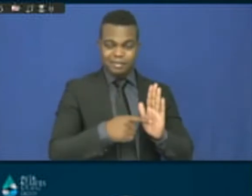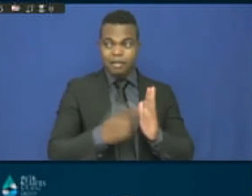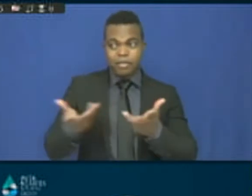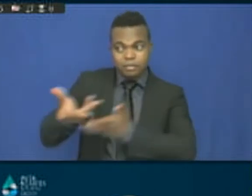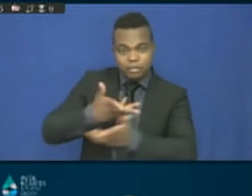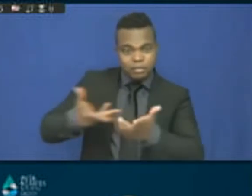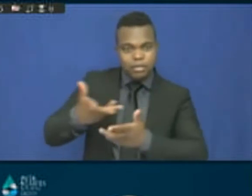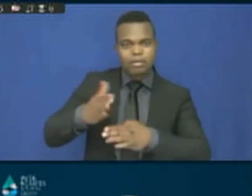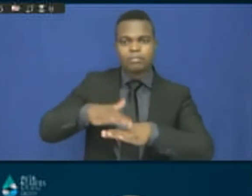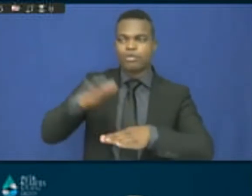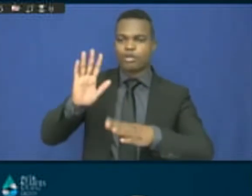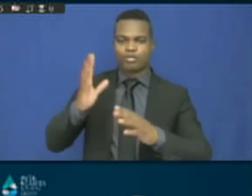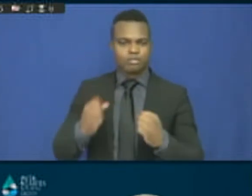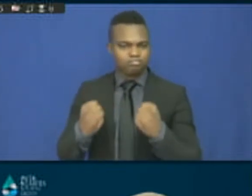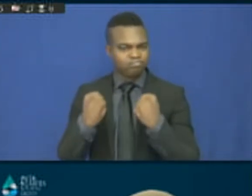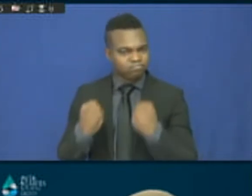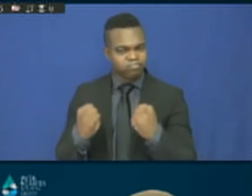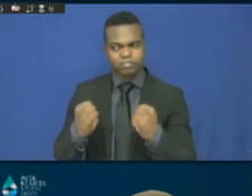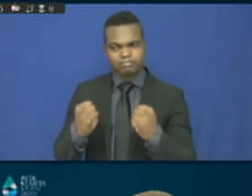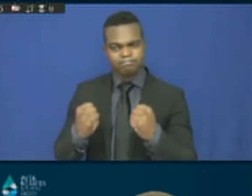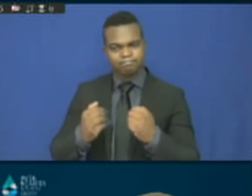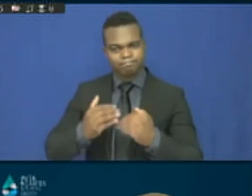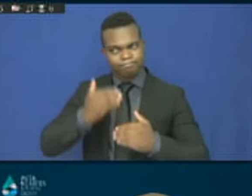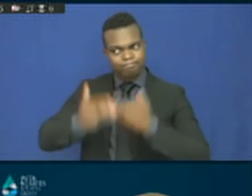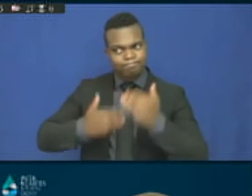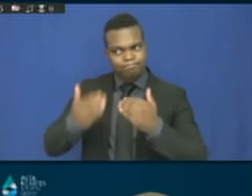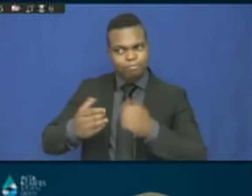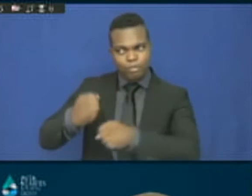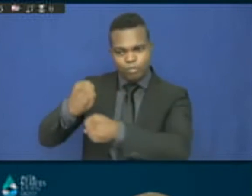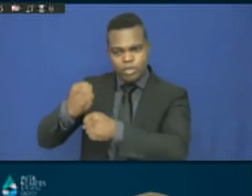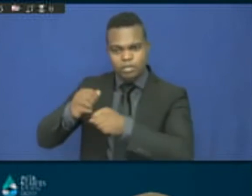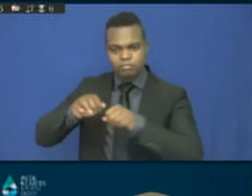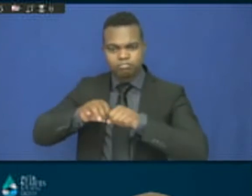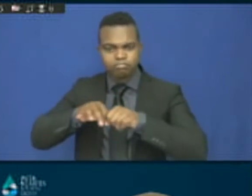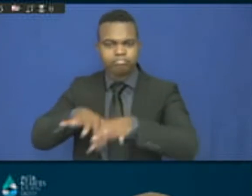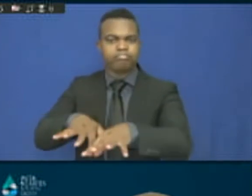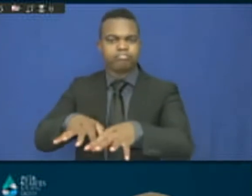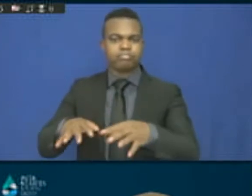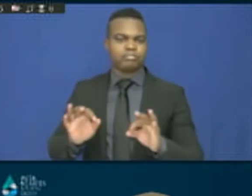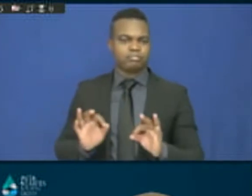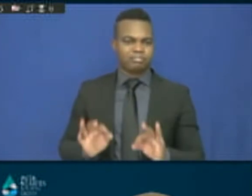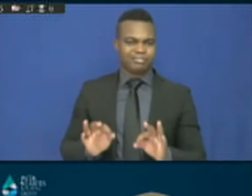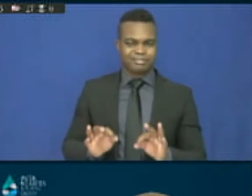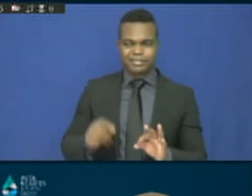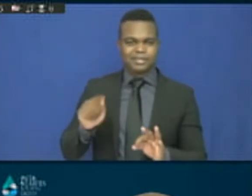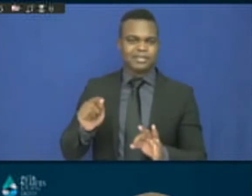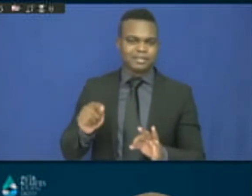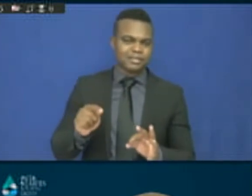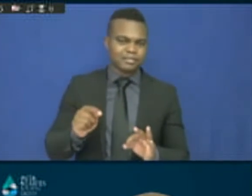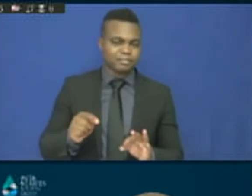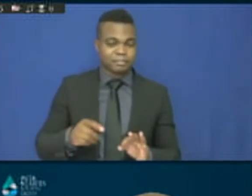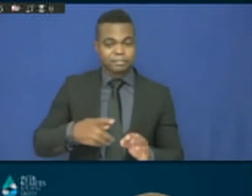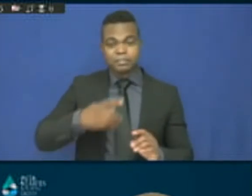It's also been said by the Honourable Minister and by the President of UCLGA